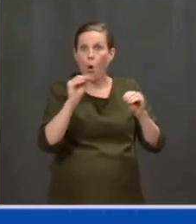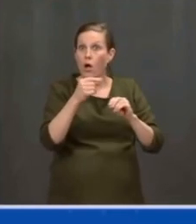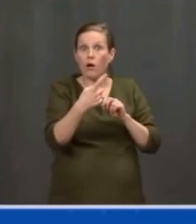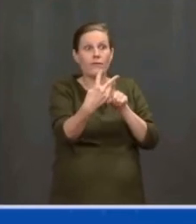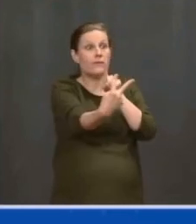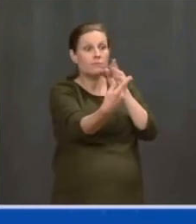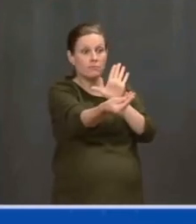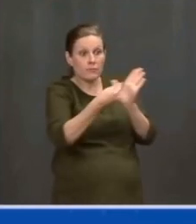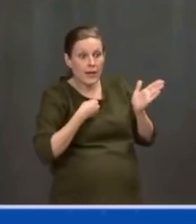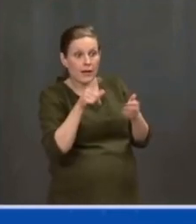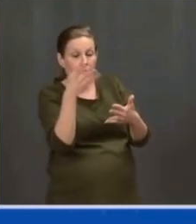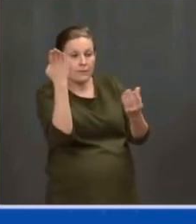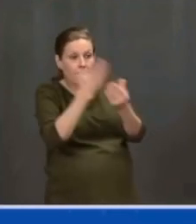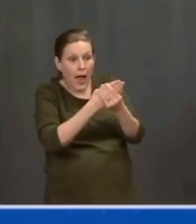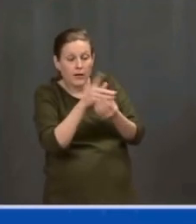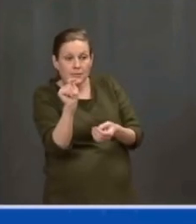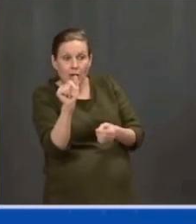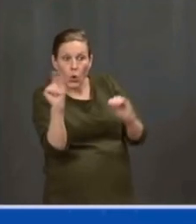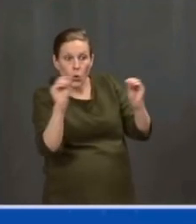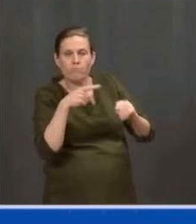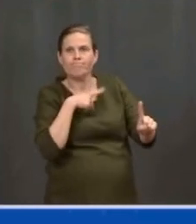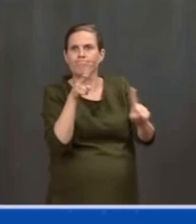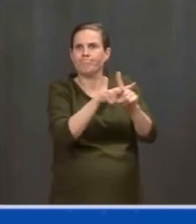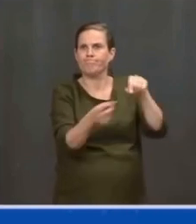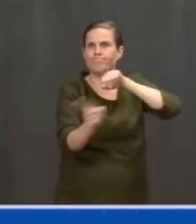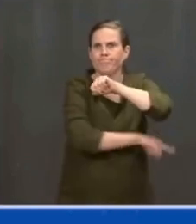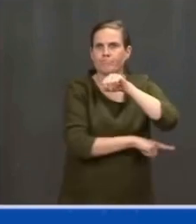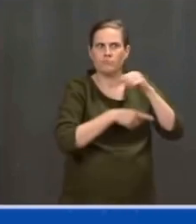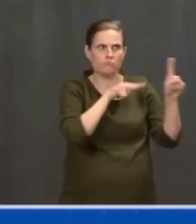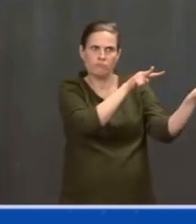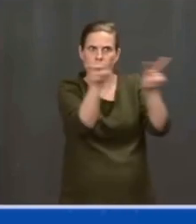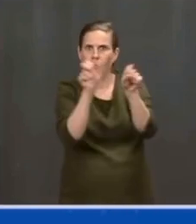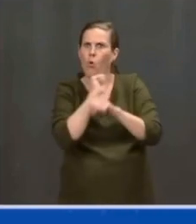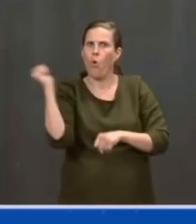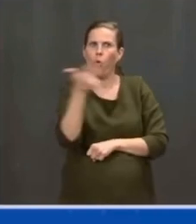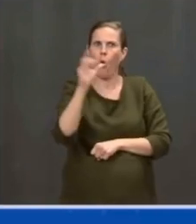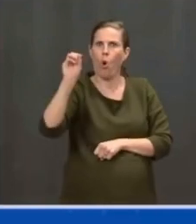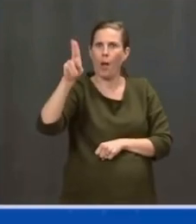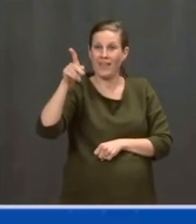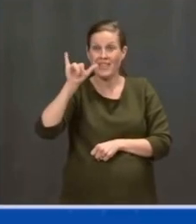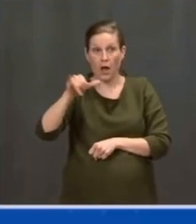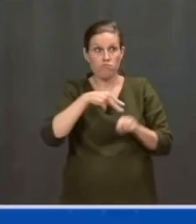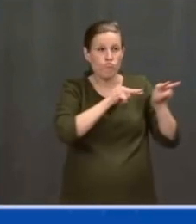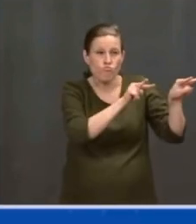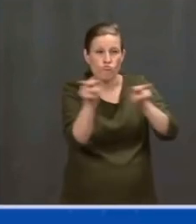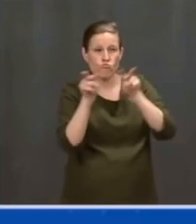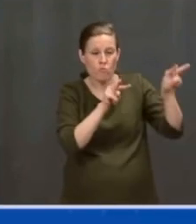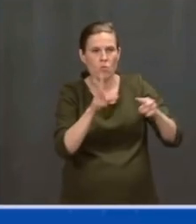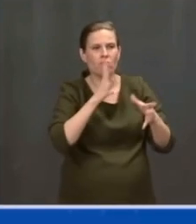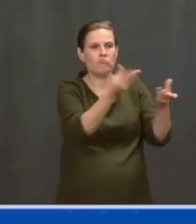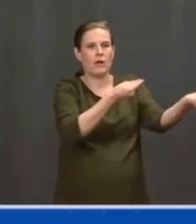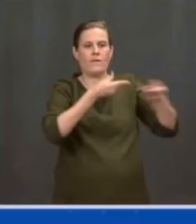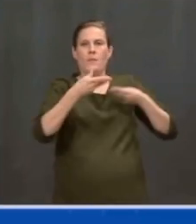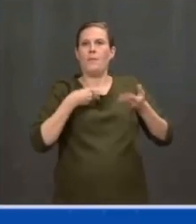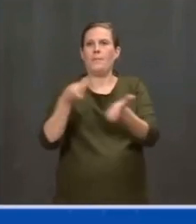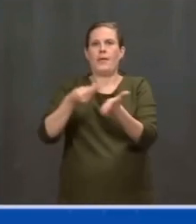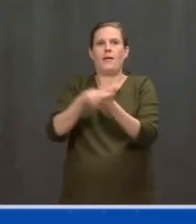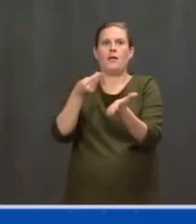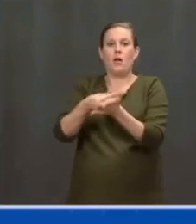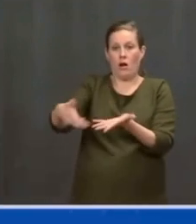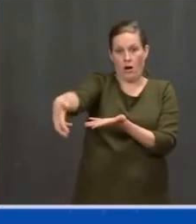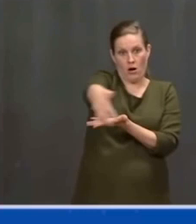of dollars. All this adds up to more than what I proposed to spend in just 15 years.